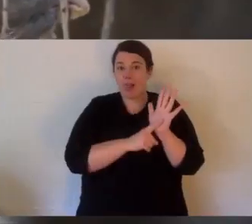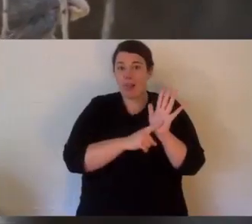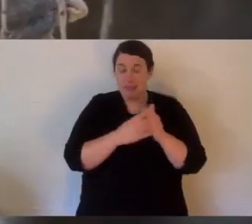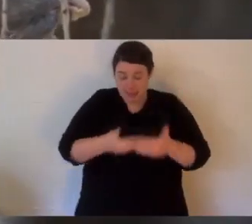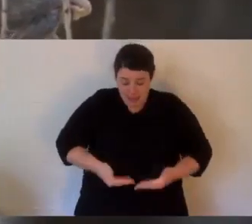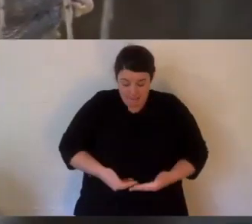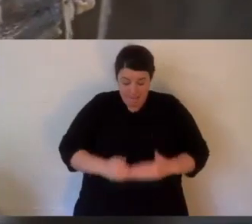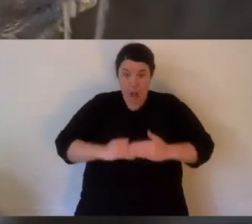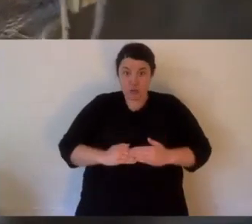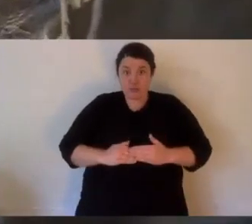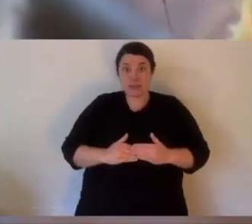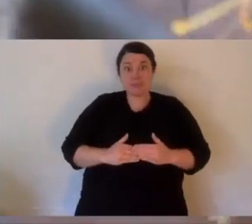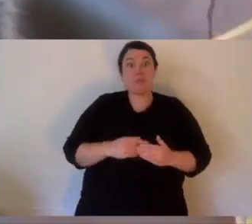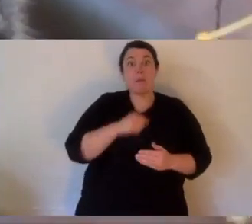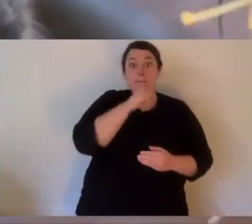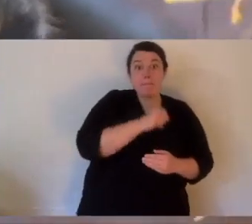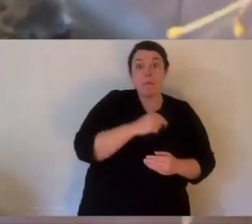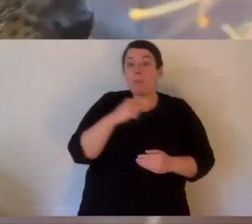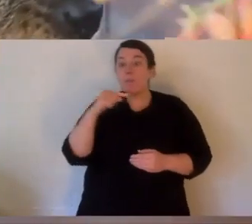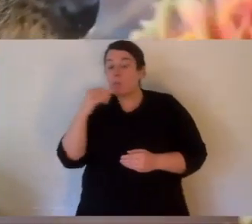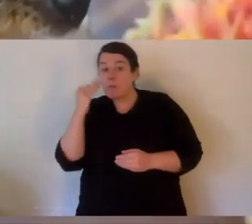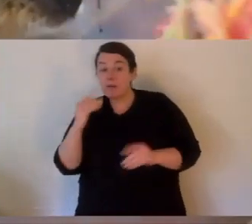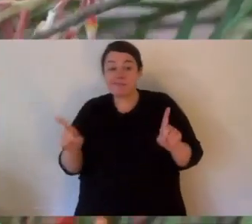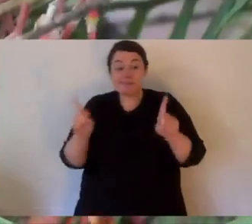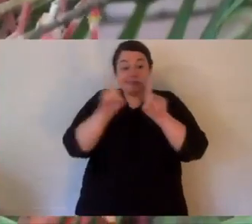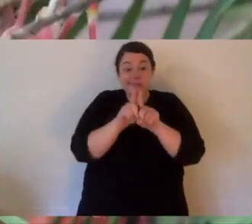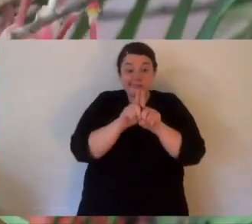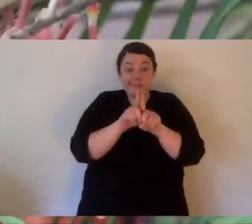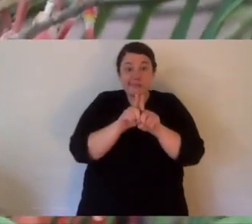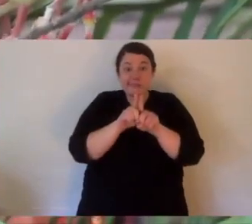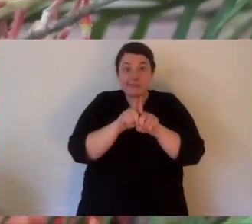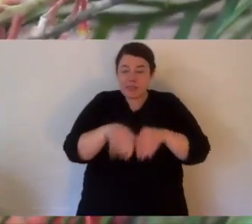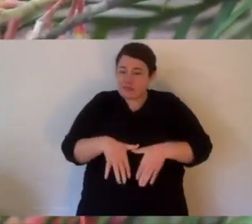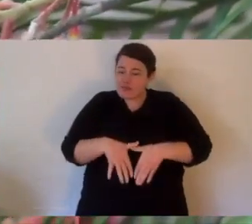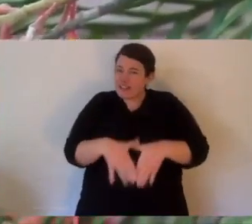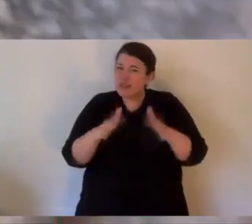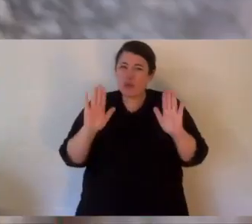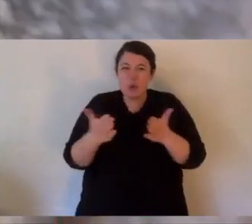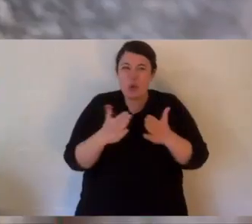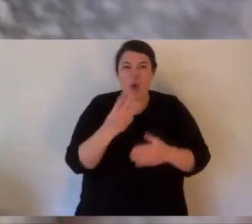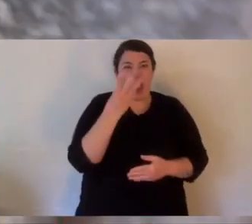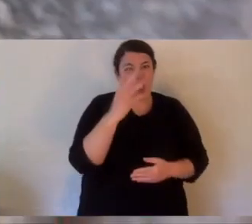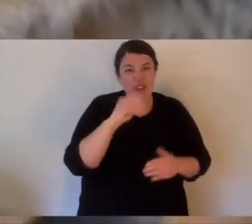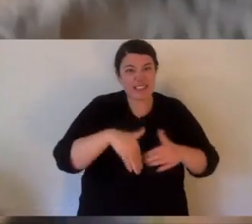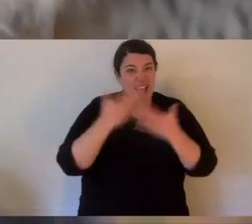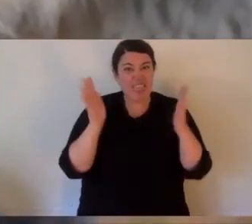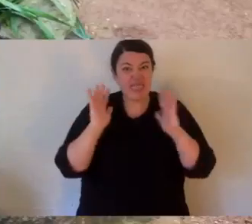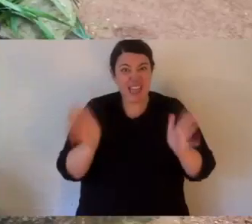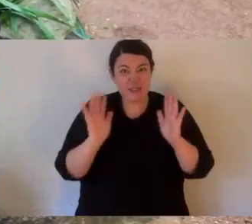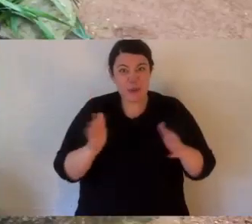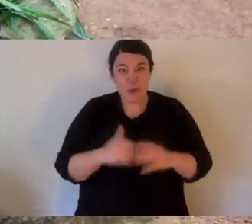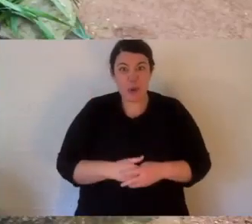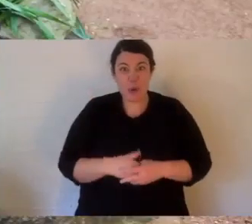The quokkas are marsupials. They have a pouch. So what happens is, a male and female mate, and like all